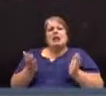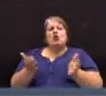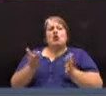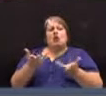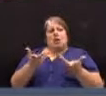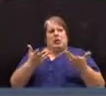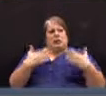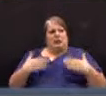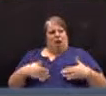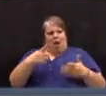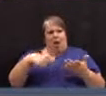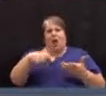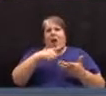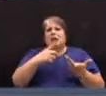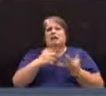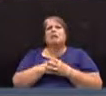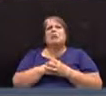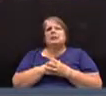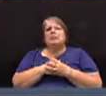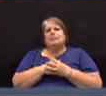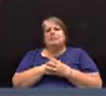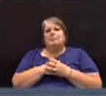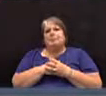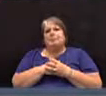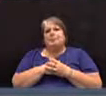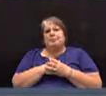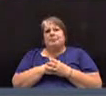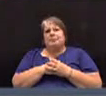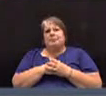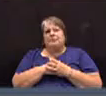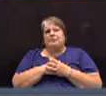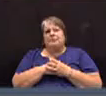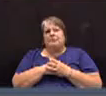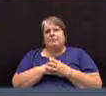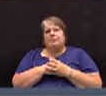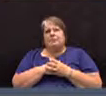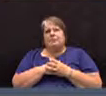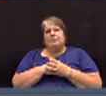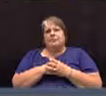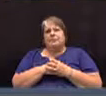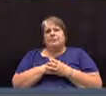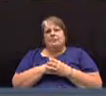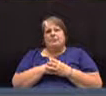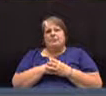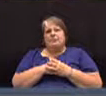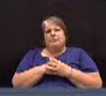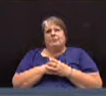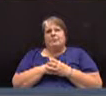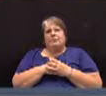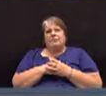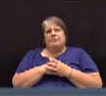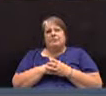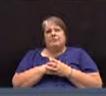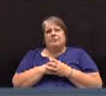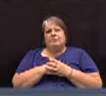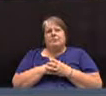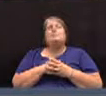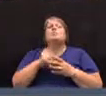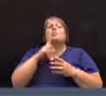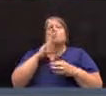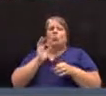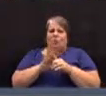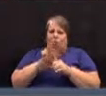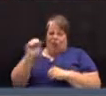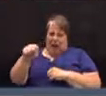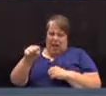body to affirm, to add the amendment, to vote